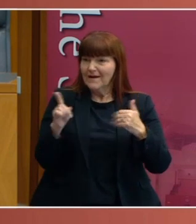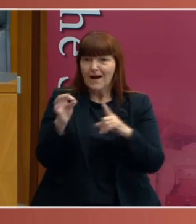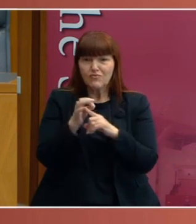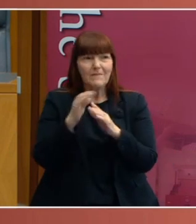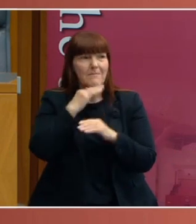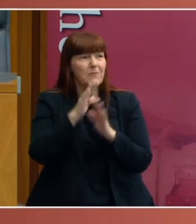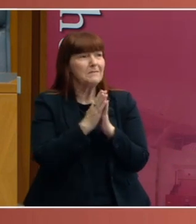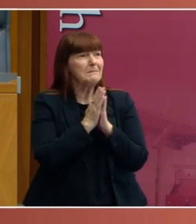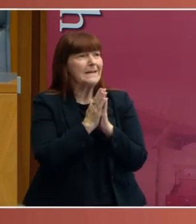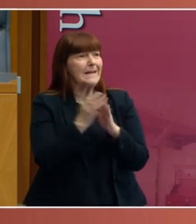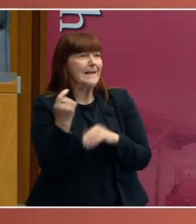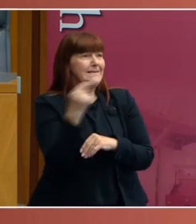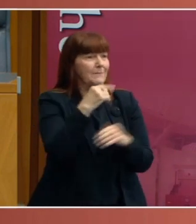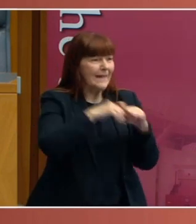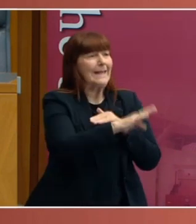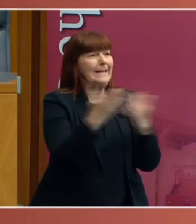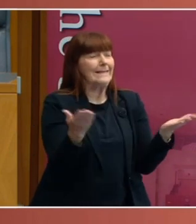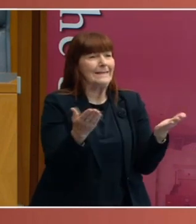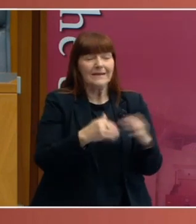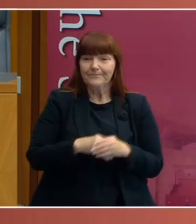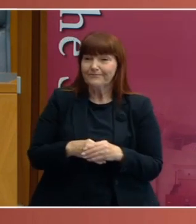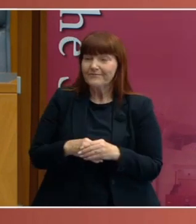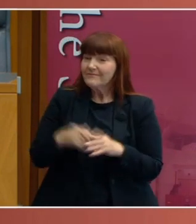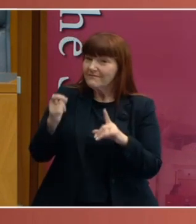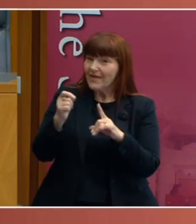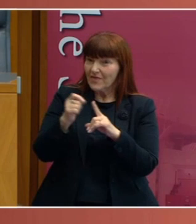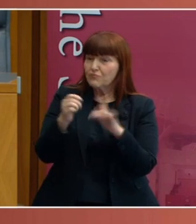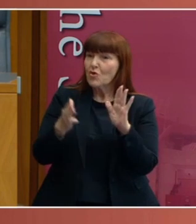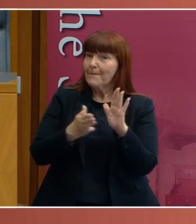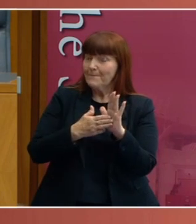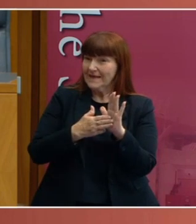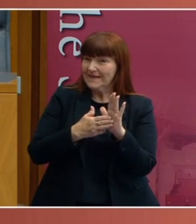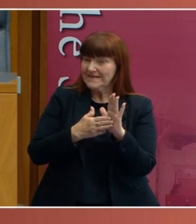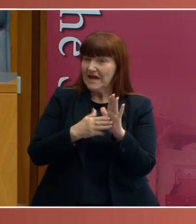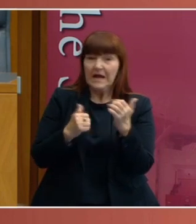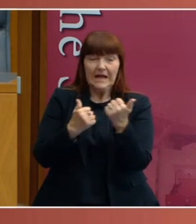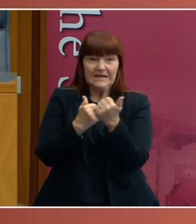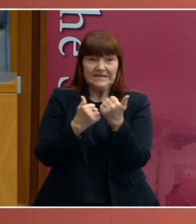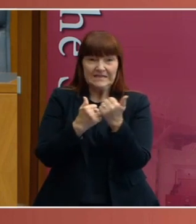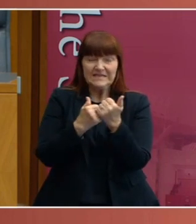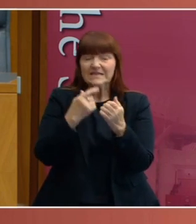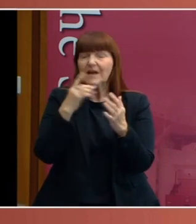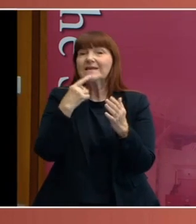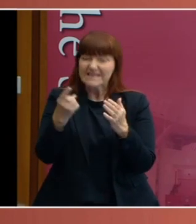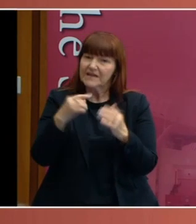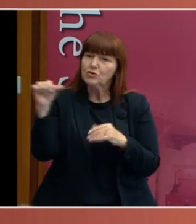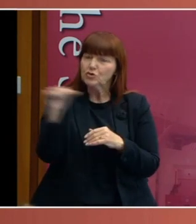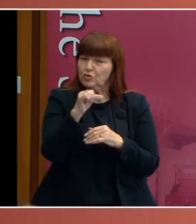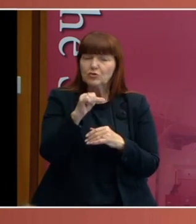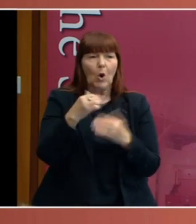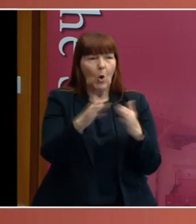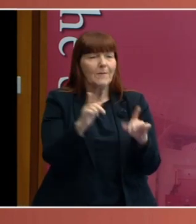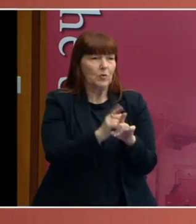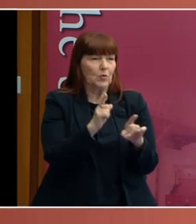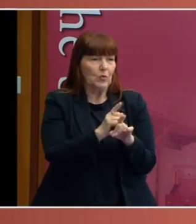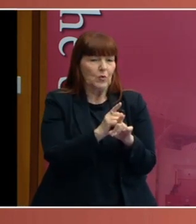to let him back in, and the Prime Minister, who was insisting it should be opened as well. Now, the thing is,